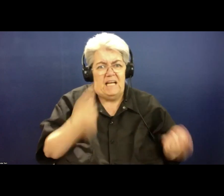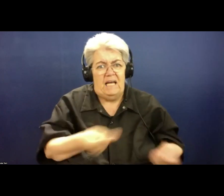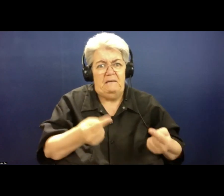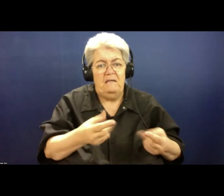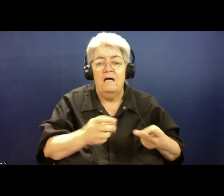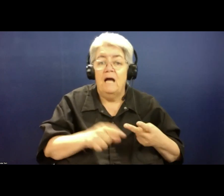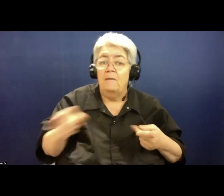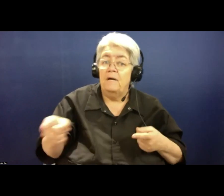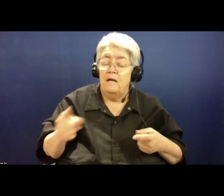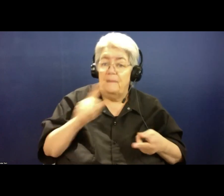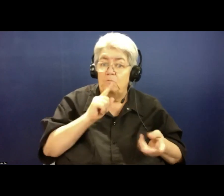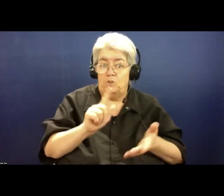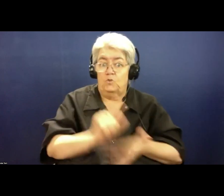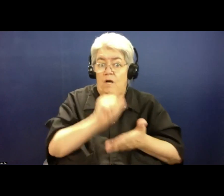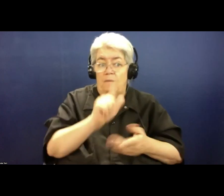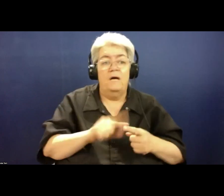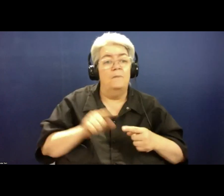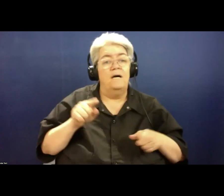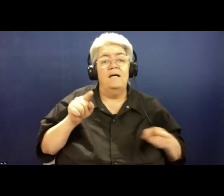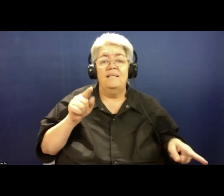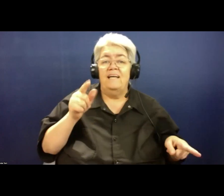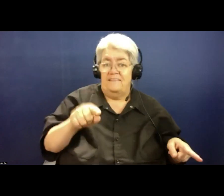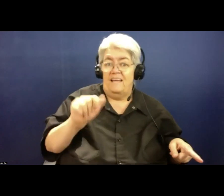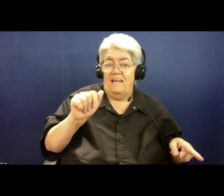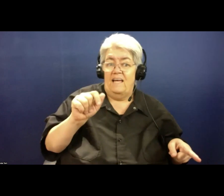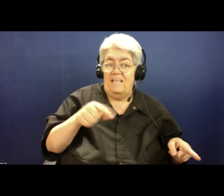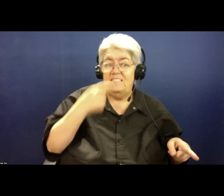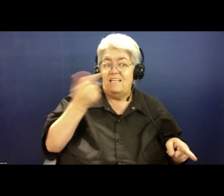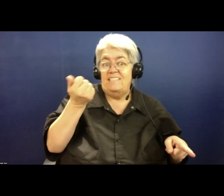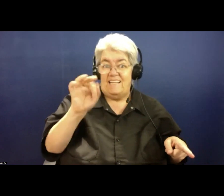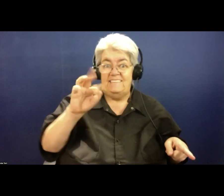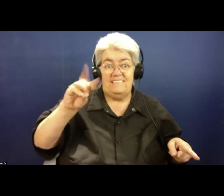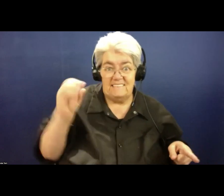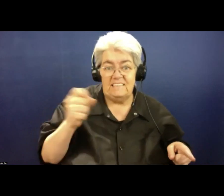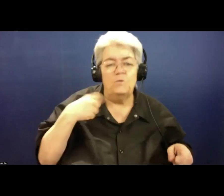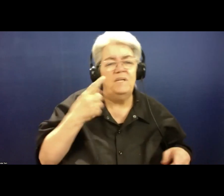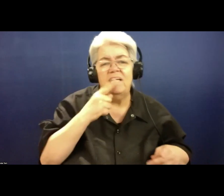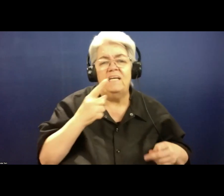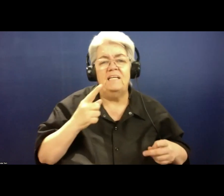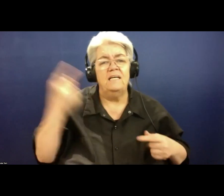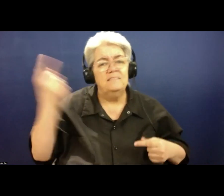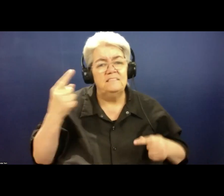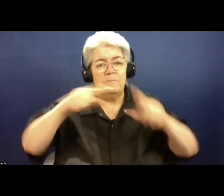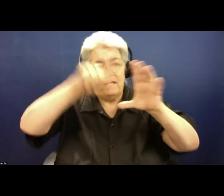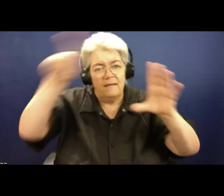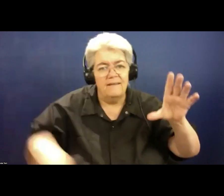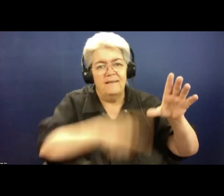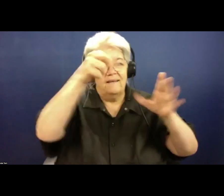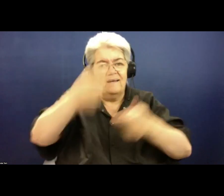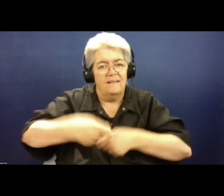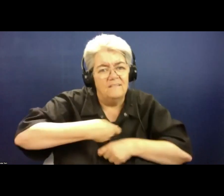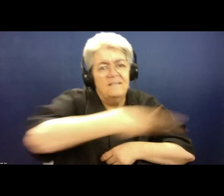man said, we need to have back in 1960, the early 60s, need to have a lifeline for people in this dark point in their life.